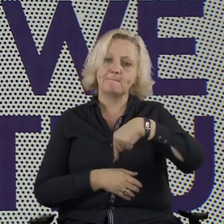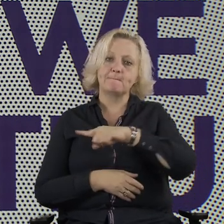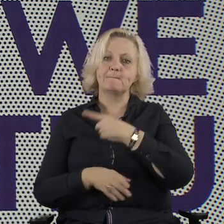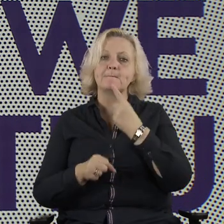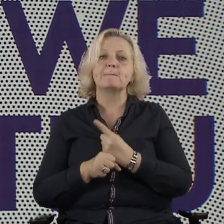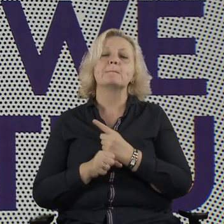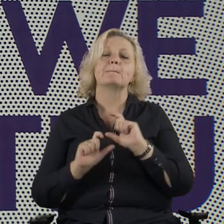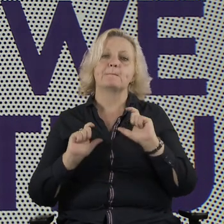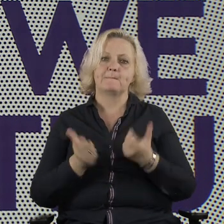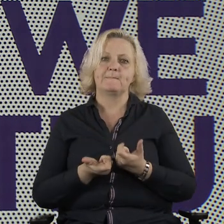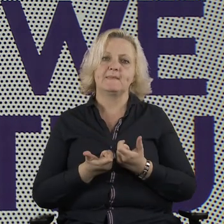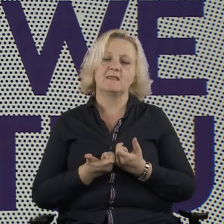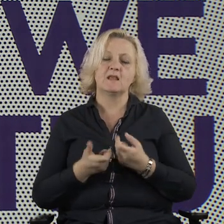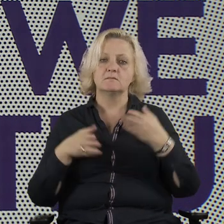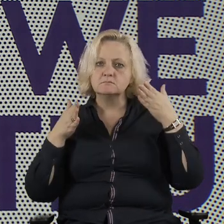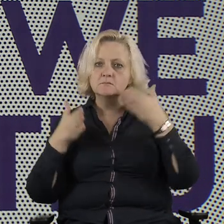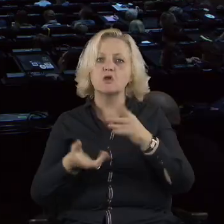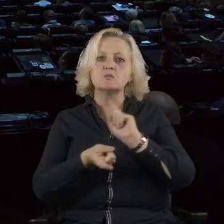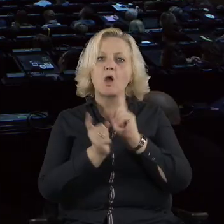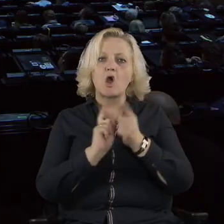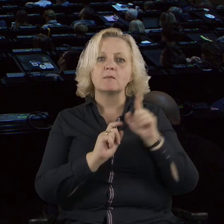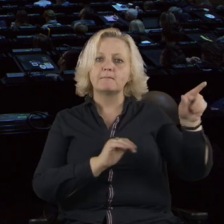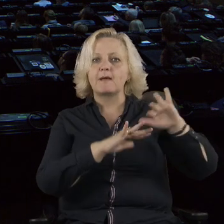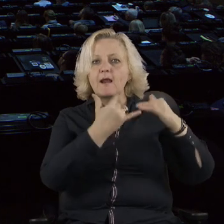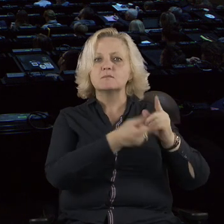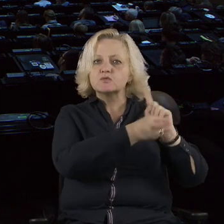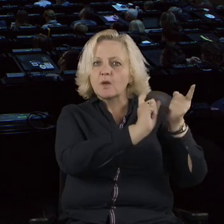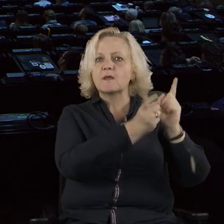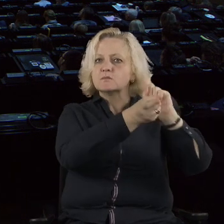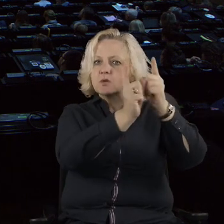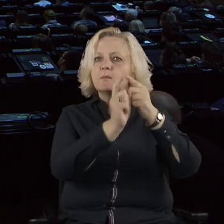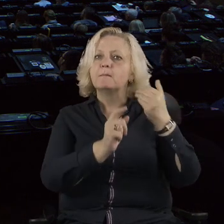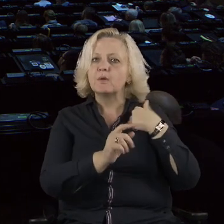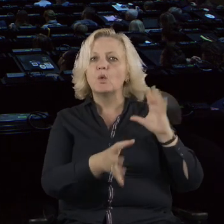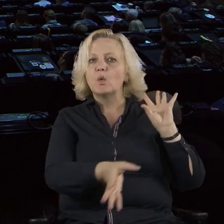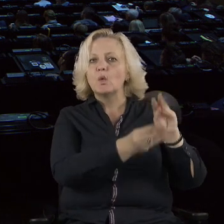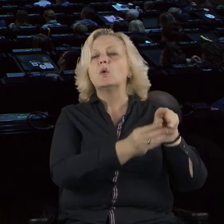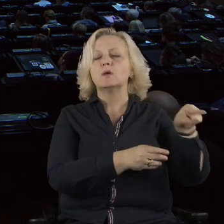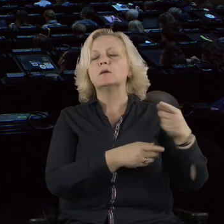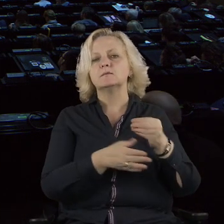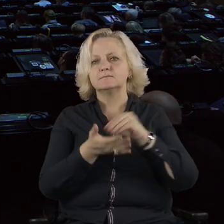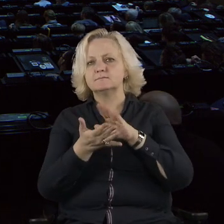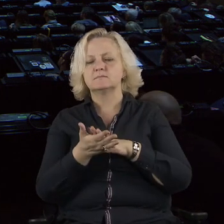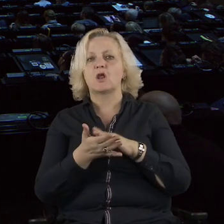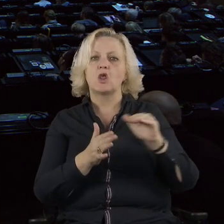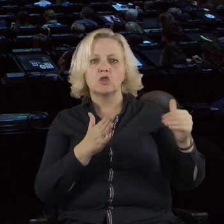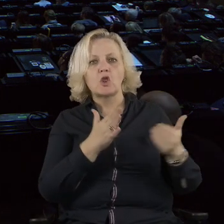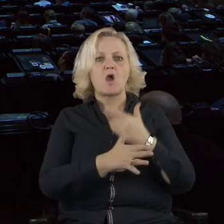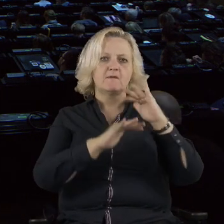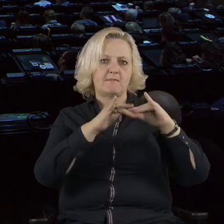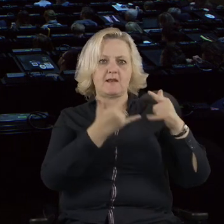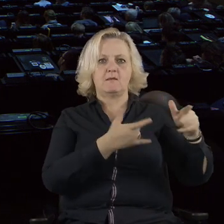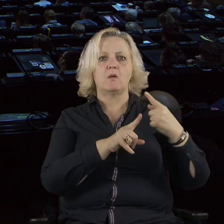parliamentarians already had. It was a new parliament. It was elected into office just half a year before. So, naturally, we said, look,